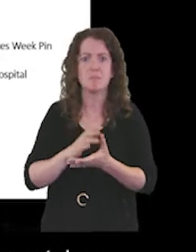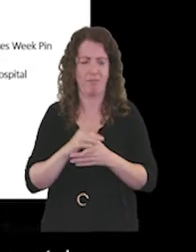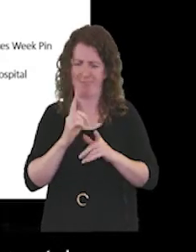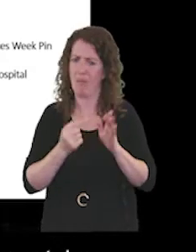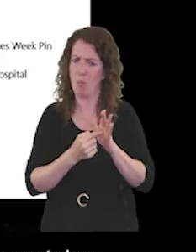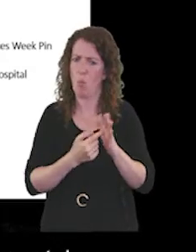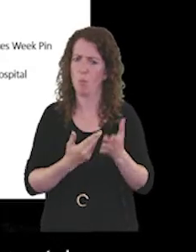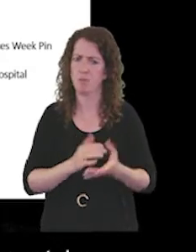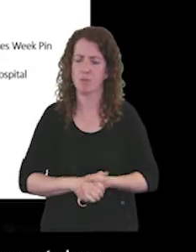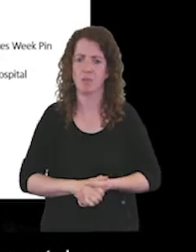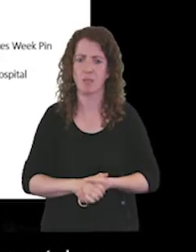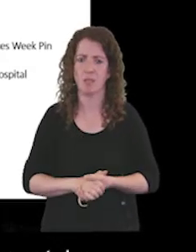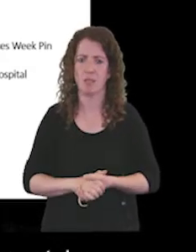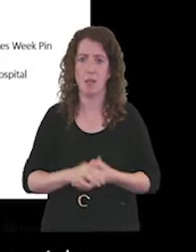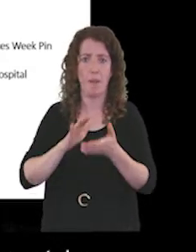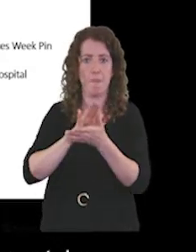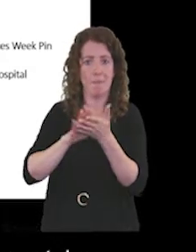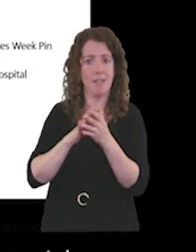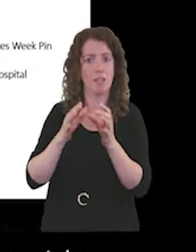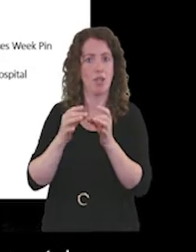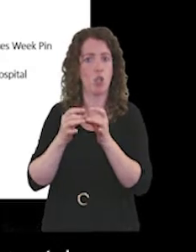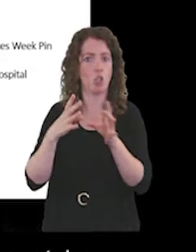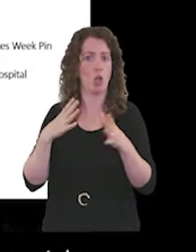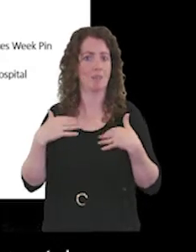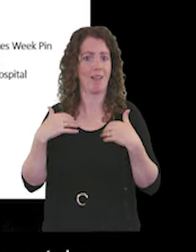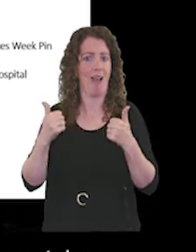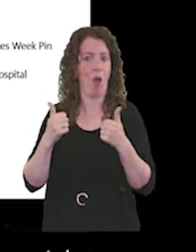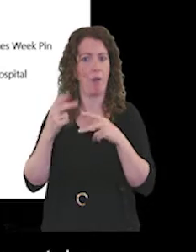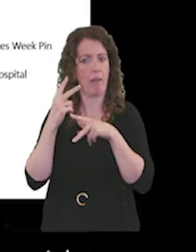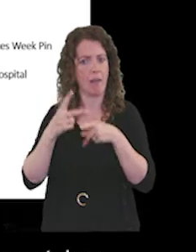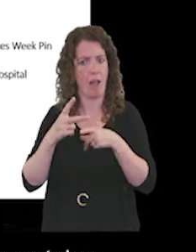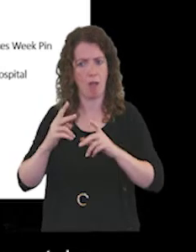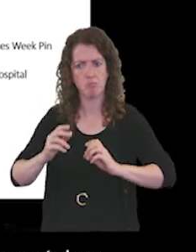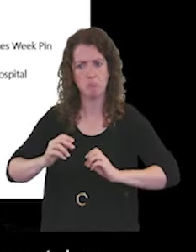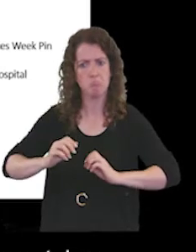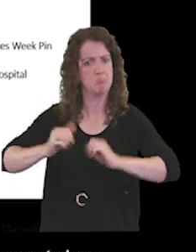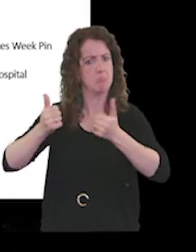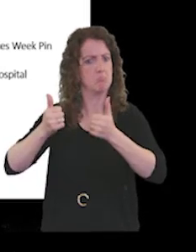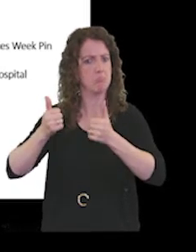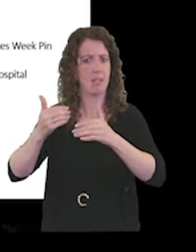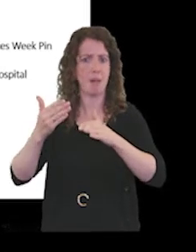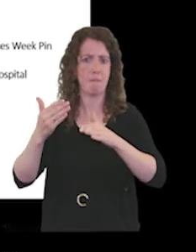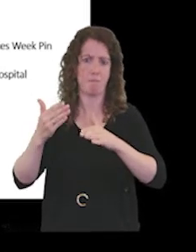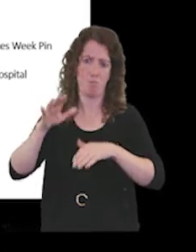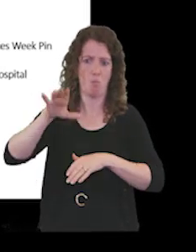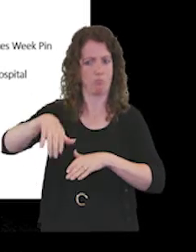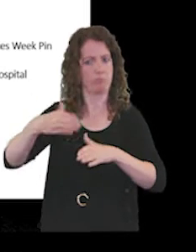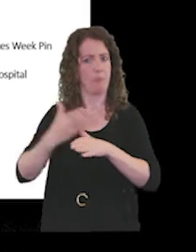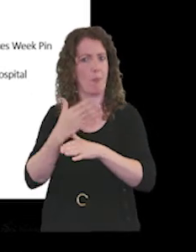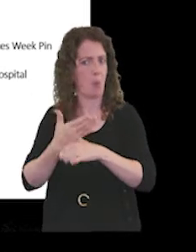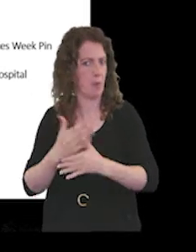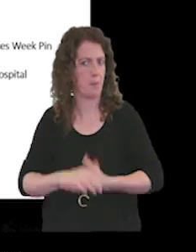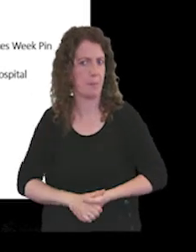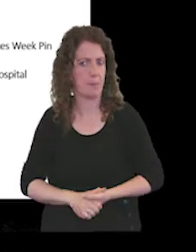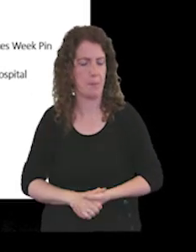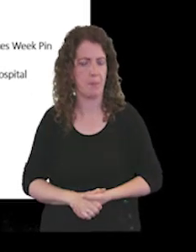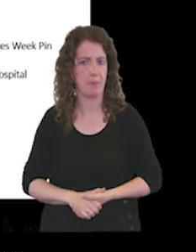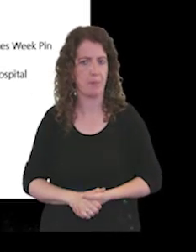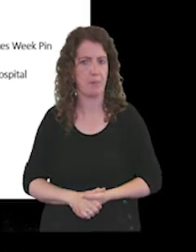And making Notts Healthcare a great place to work is the ultimate goal. One of the one of the